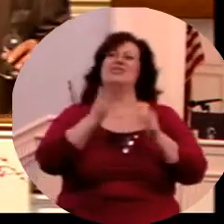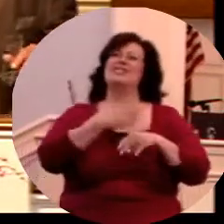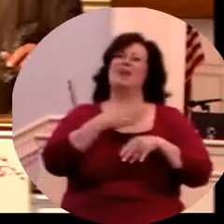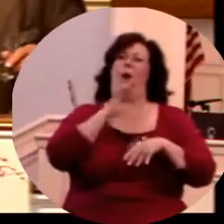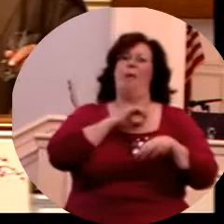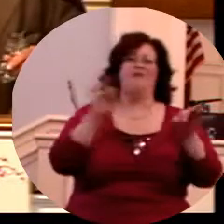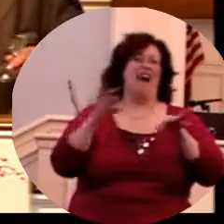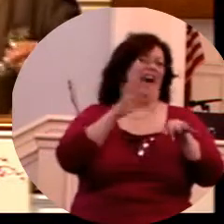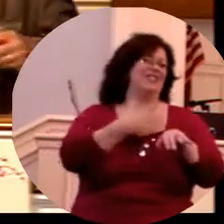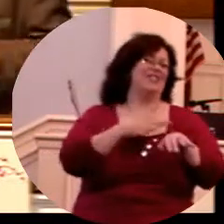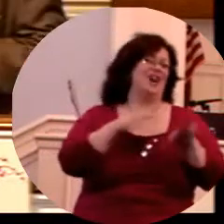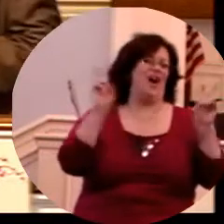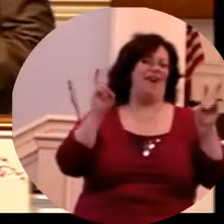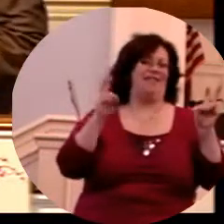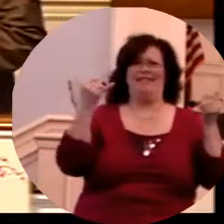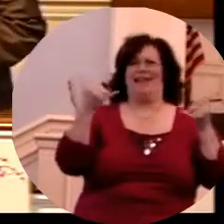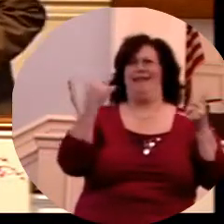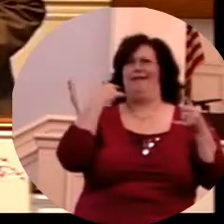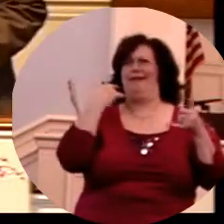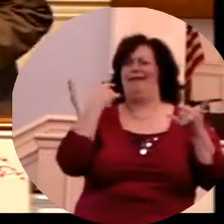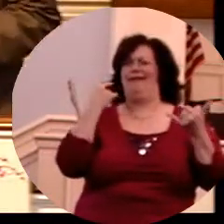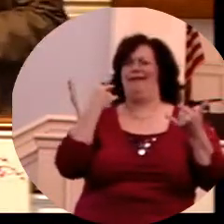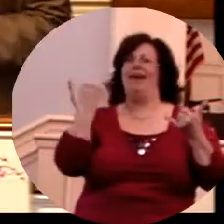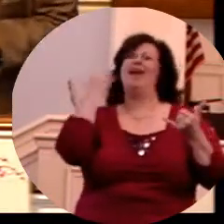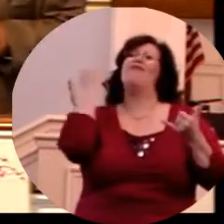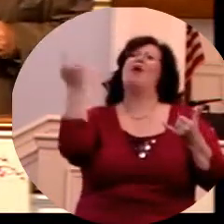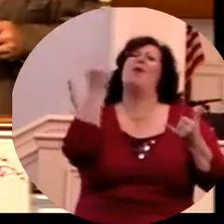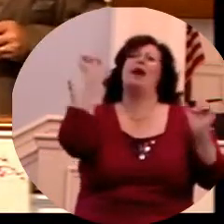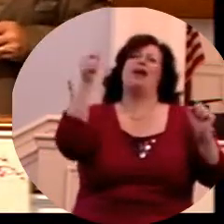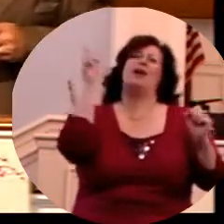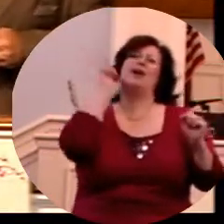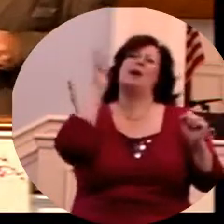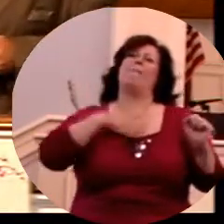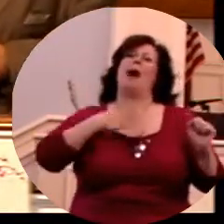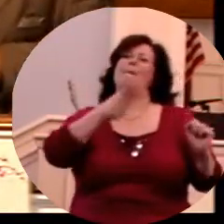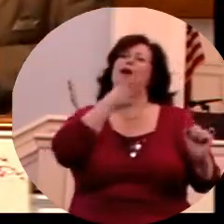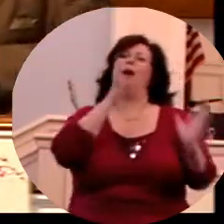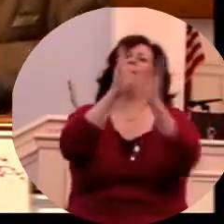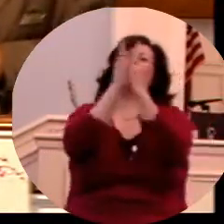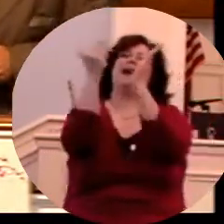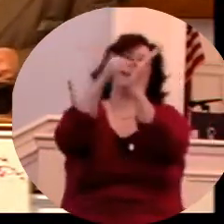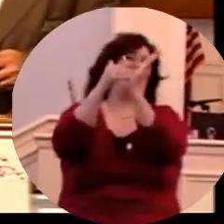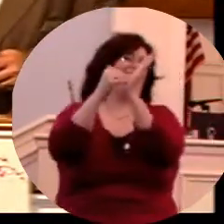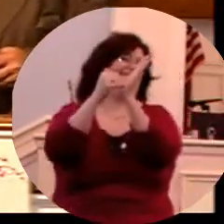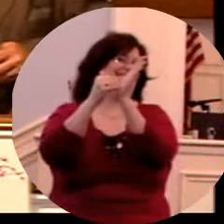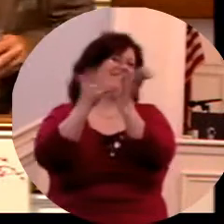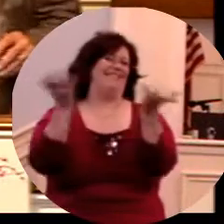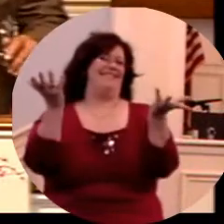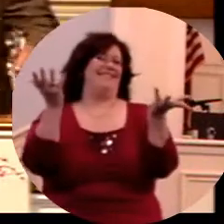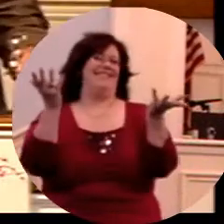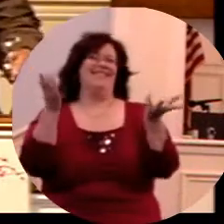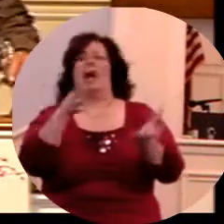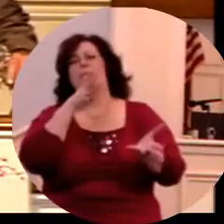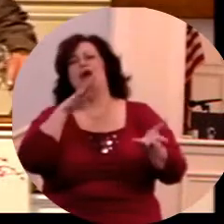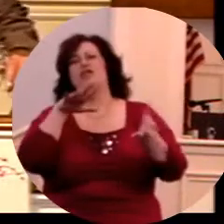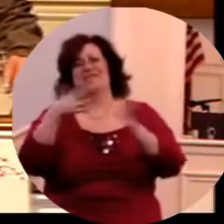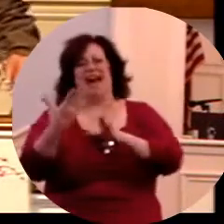We used to sing a song. We don't sing it anymore. If I could only hear my mother, what? Pray again.